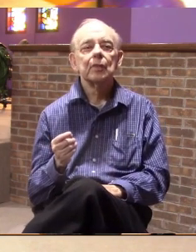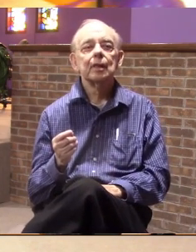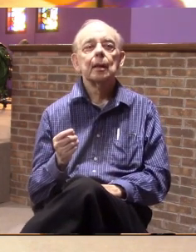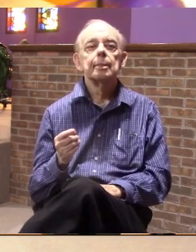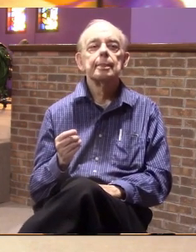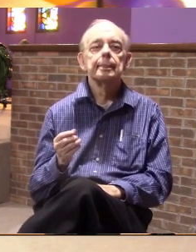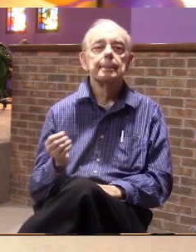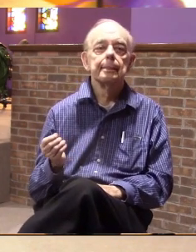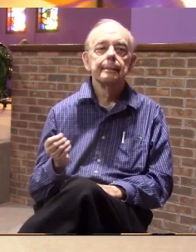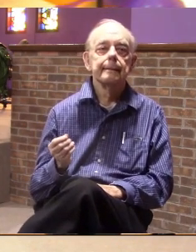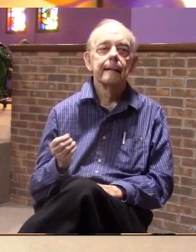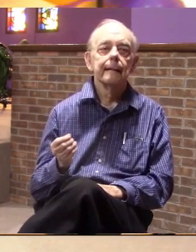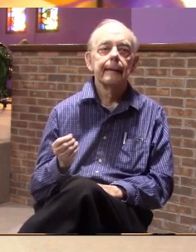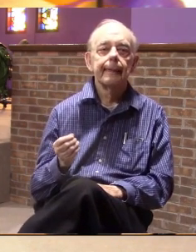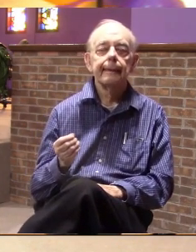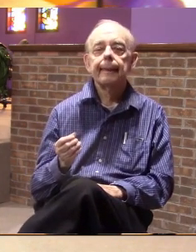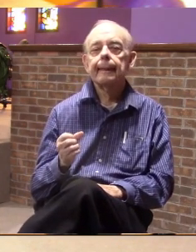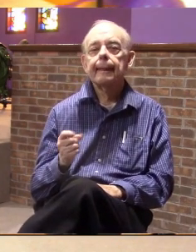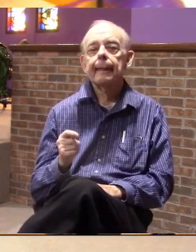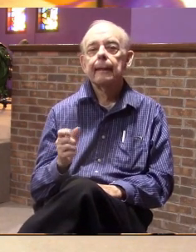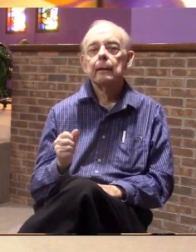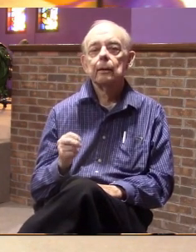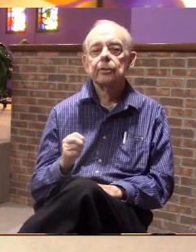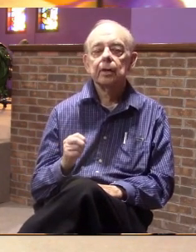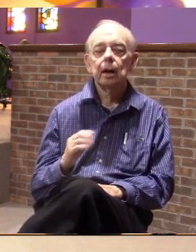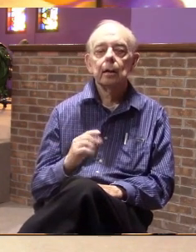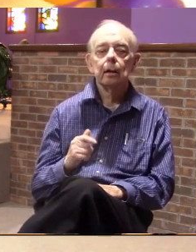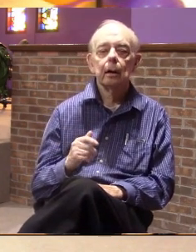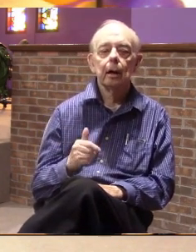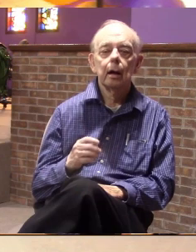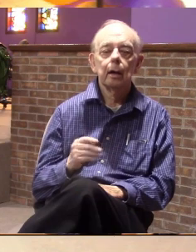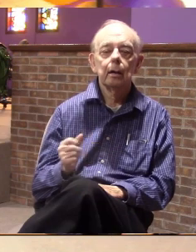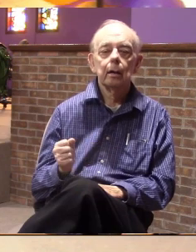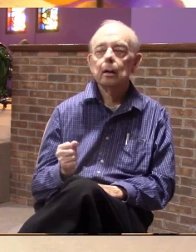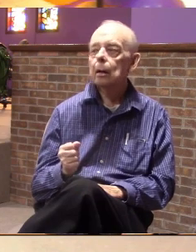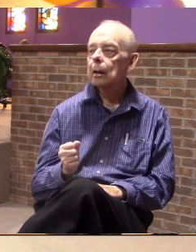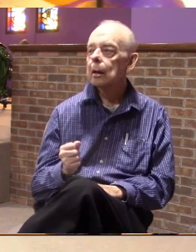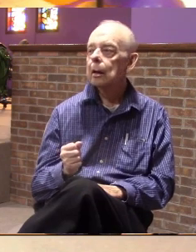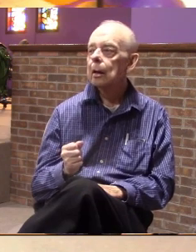kind of like stained glass just kind of thrown together